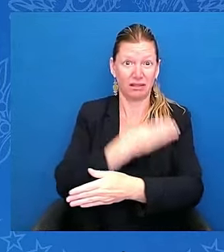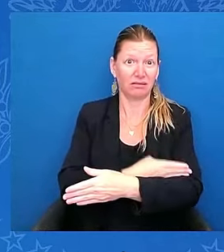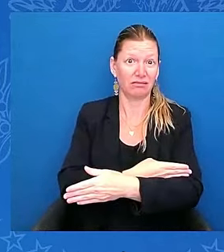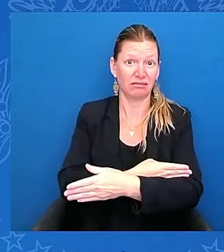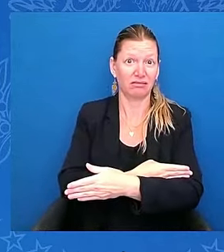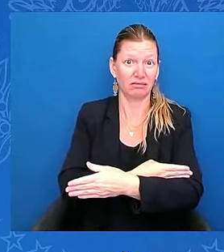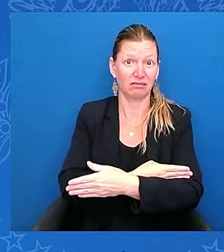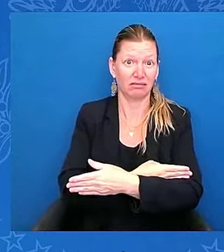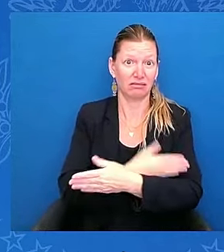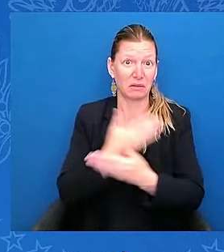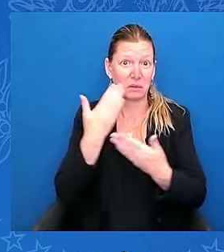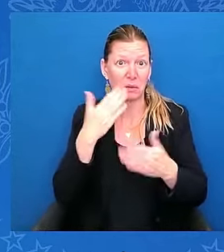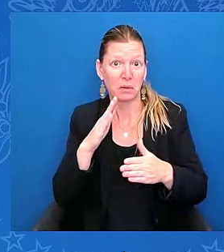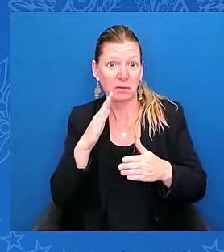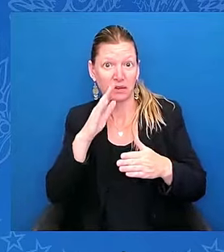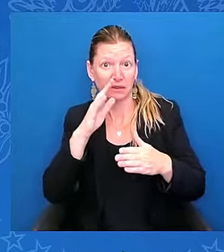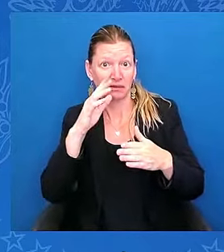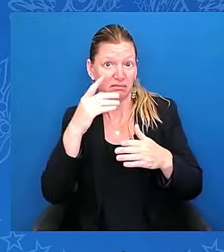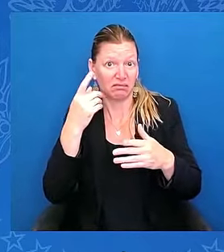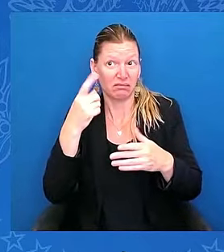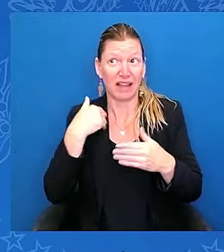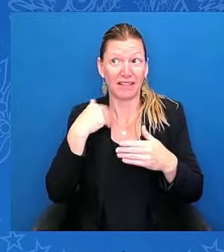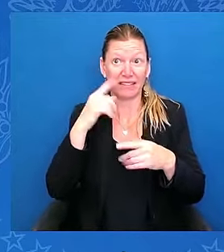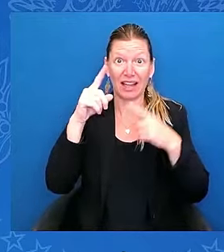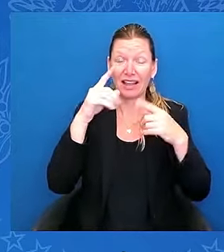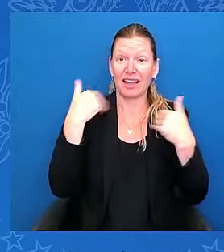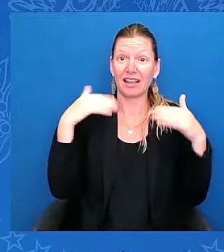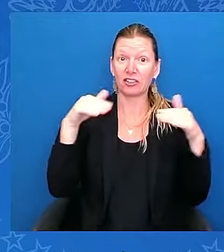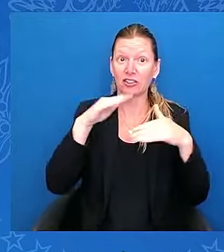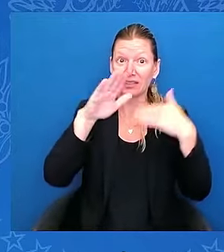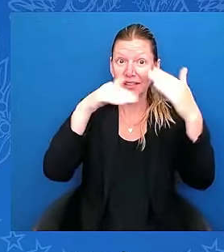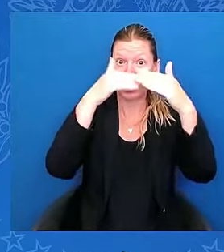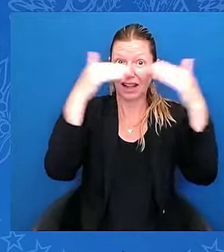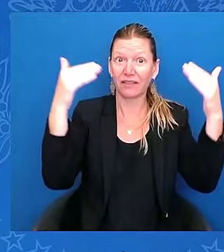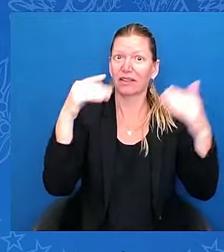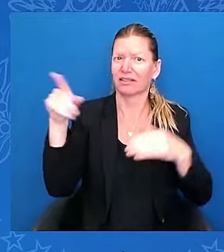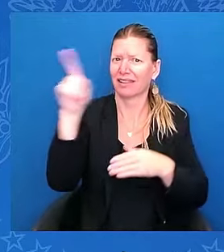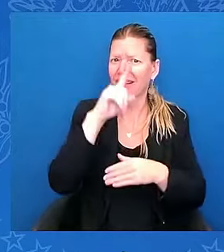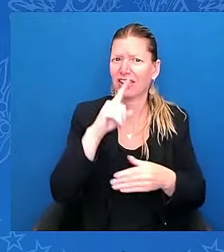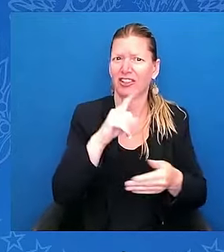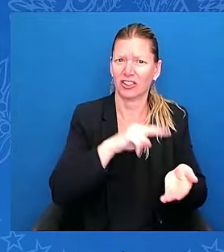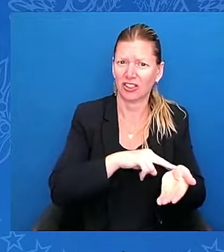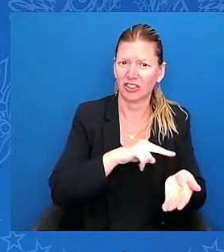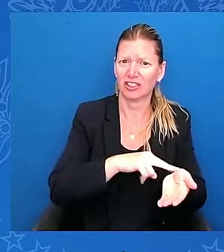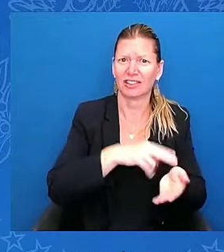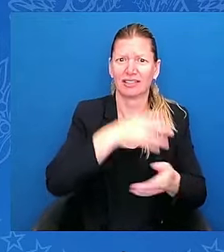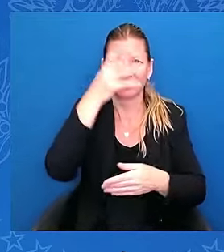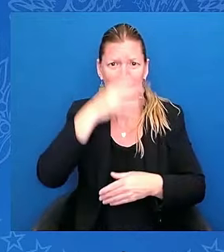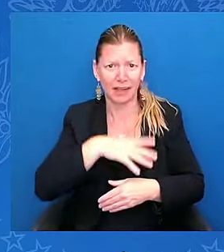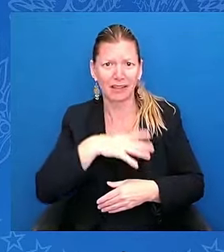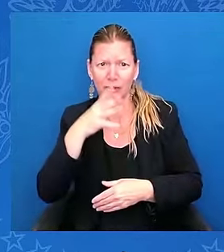Not a joke. So, thank you for what you did help us get through the pandemic, pal, and for all you're doing for our country.